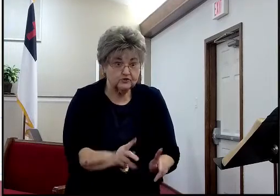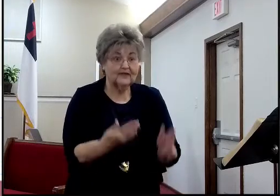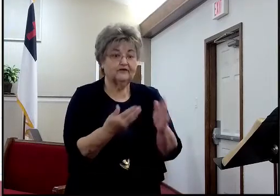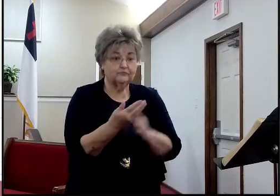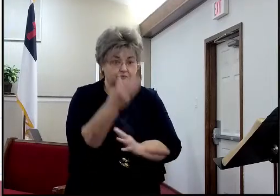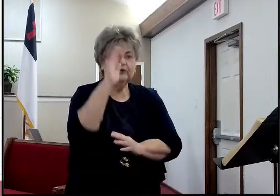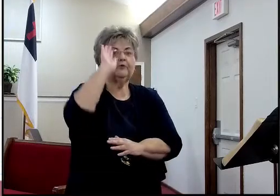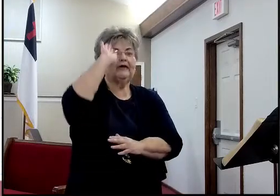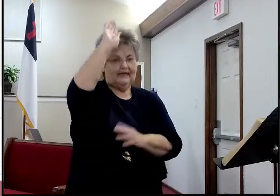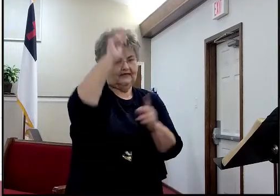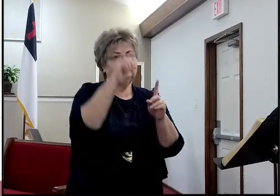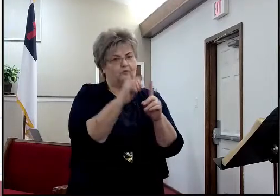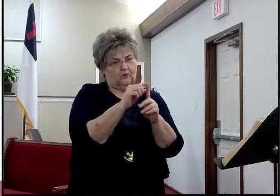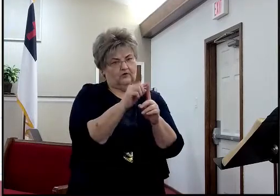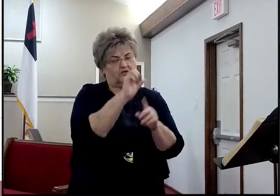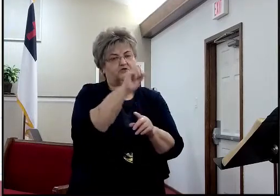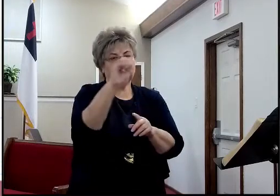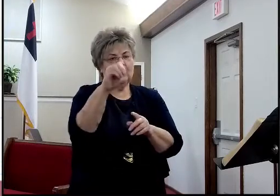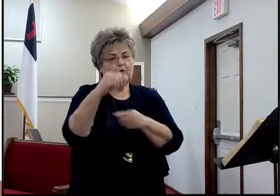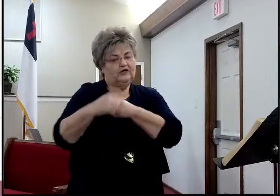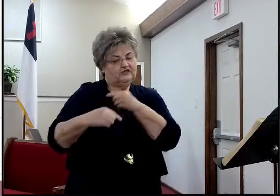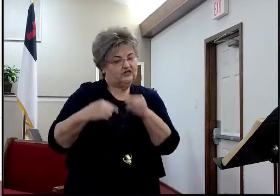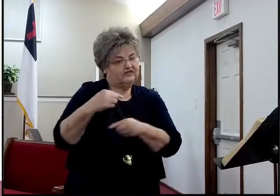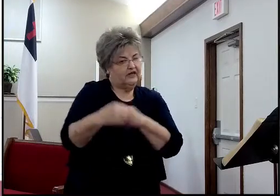genealogy reveals to us something about God.